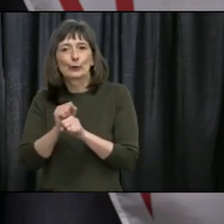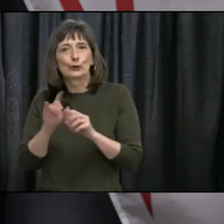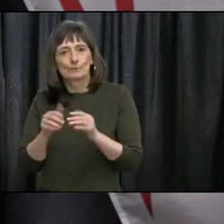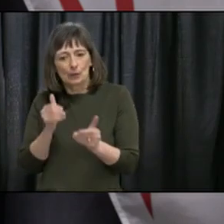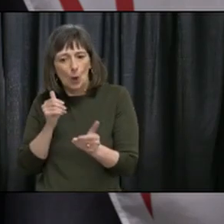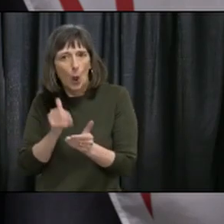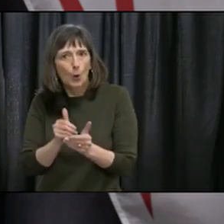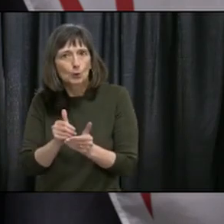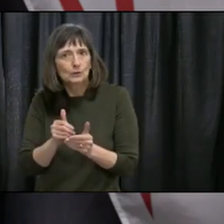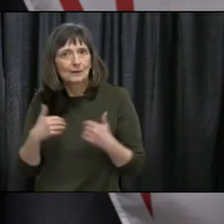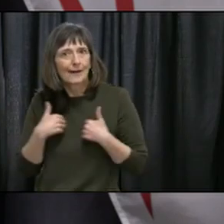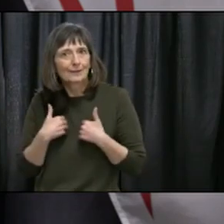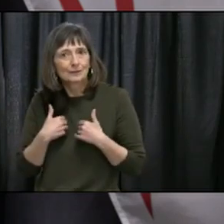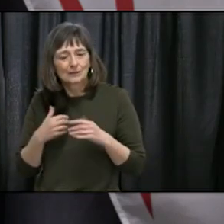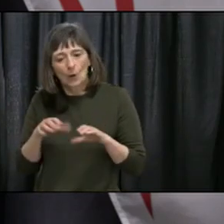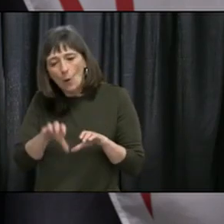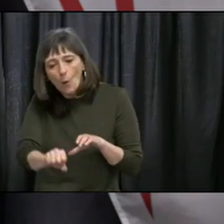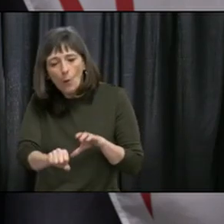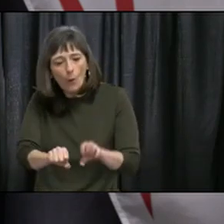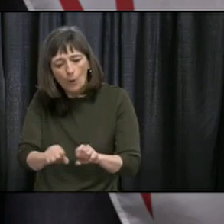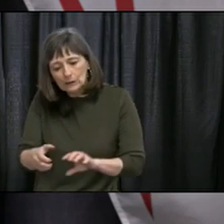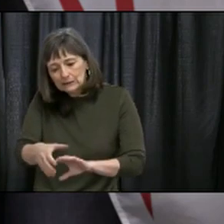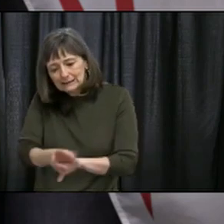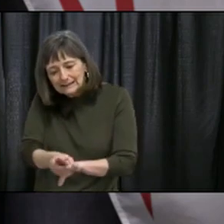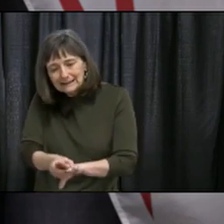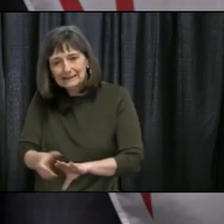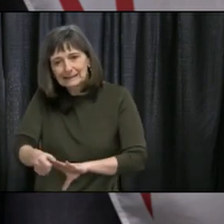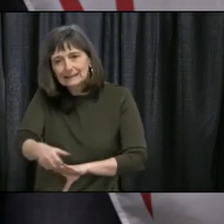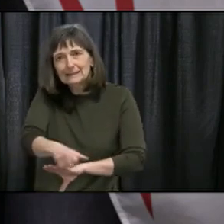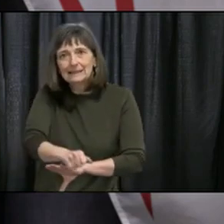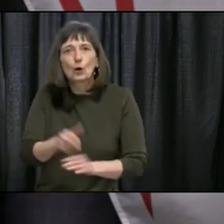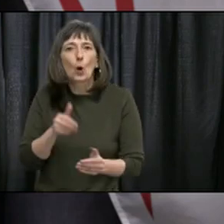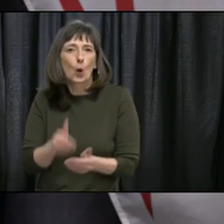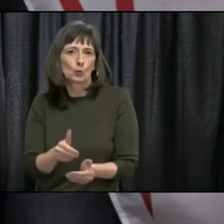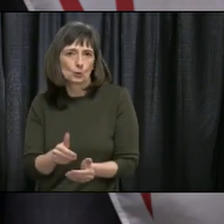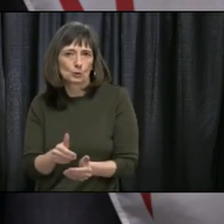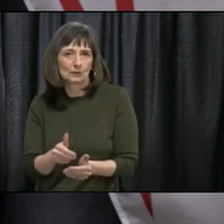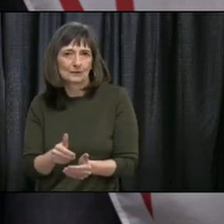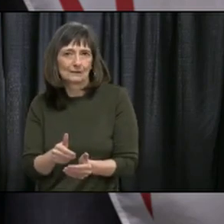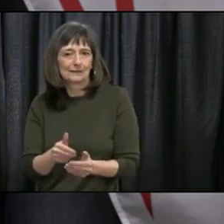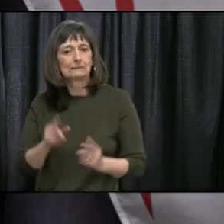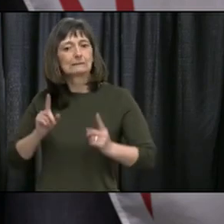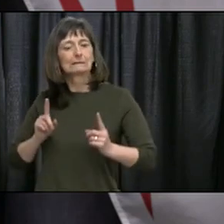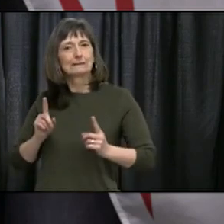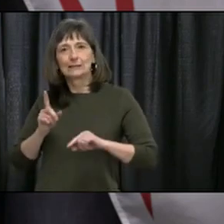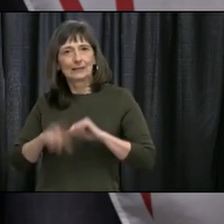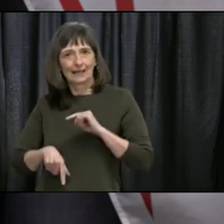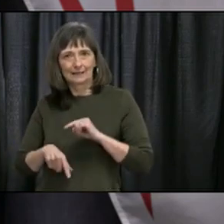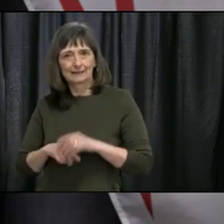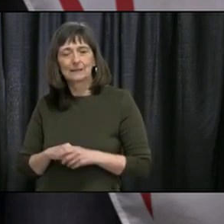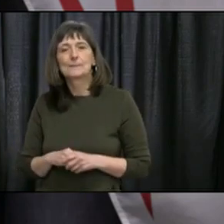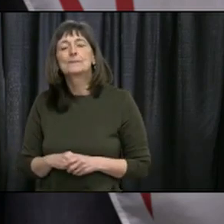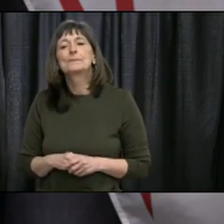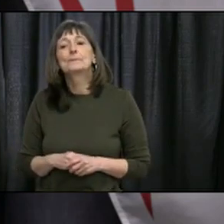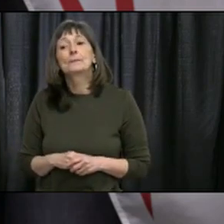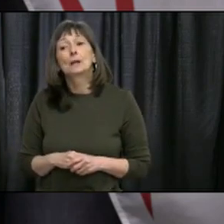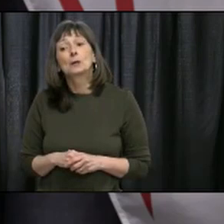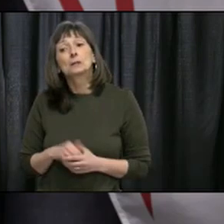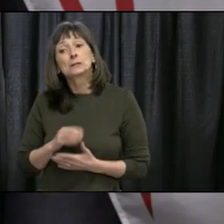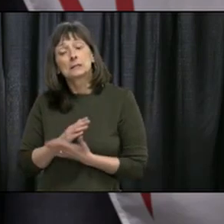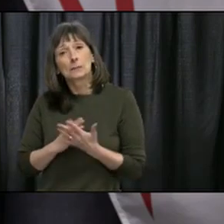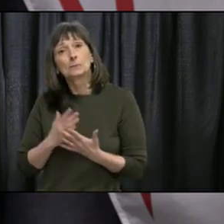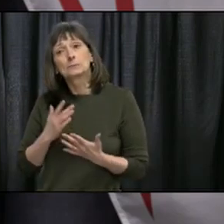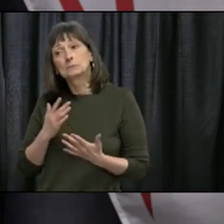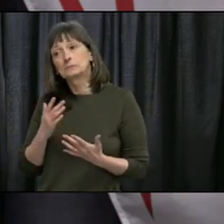groom animals and hold animals. Certainly some of the concerns that we've heard, we've been reassured by